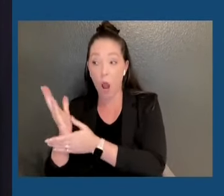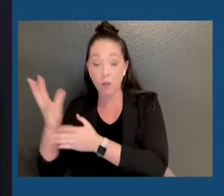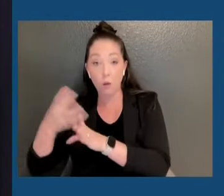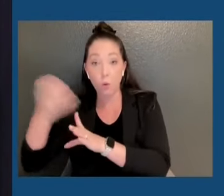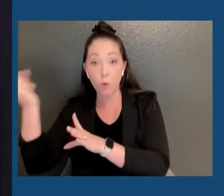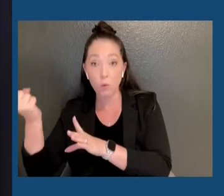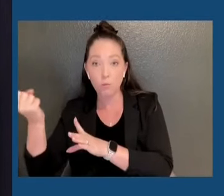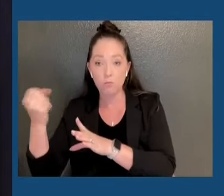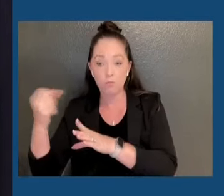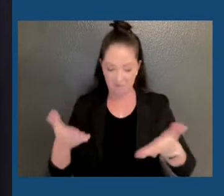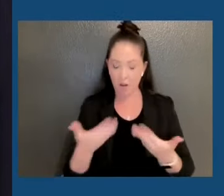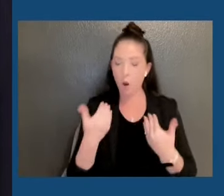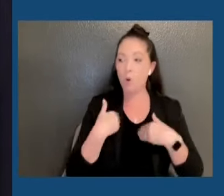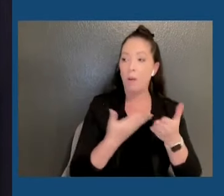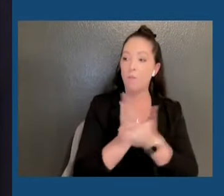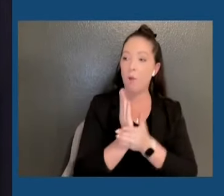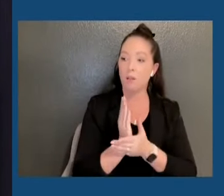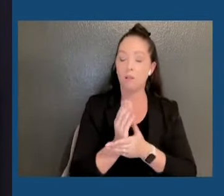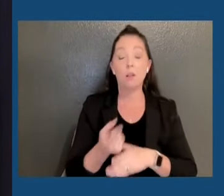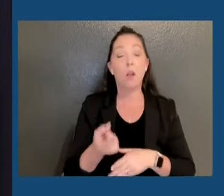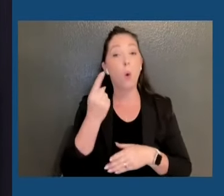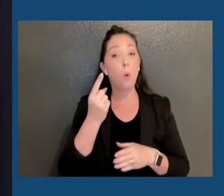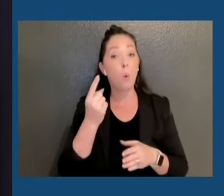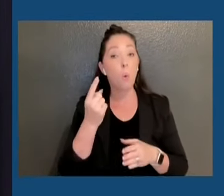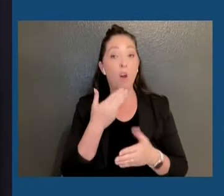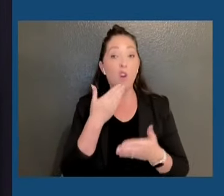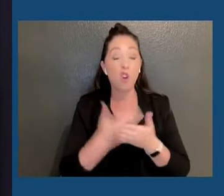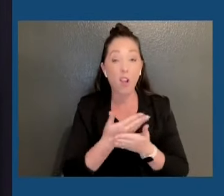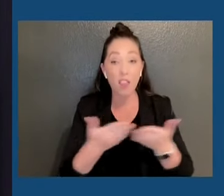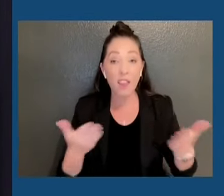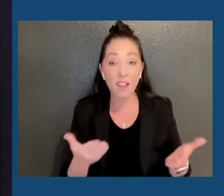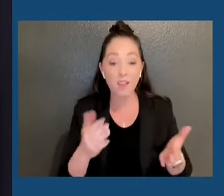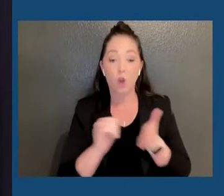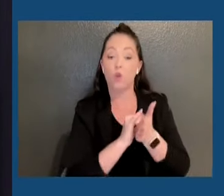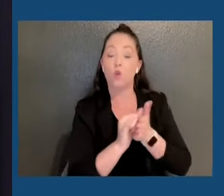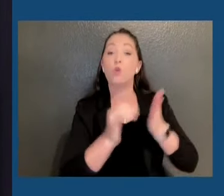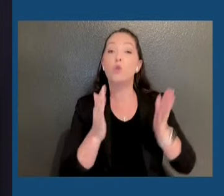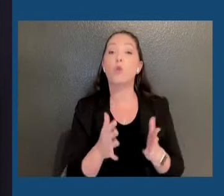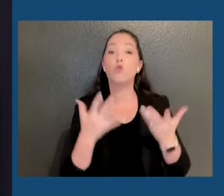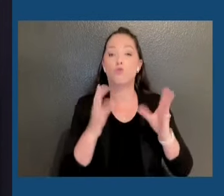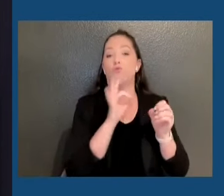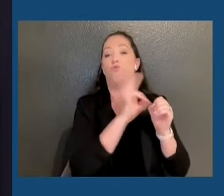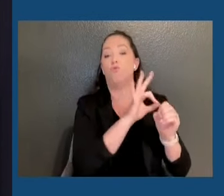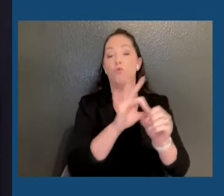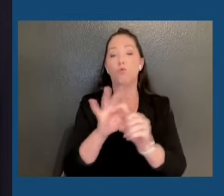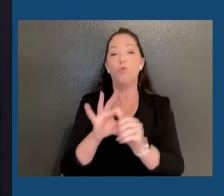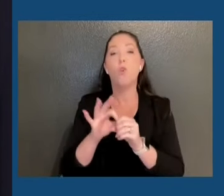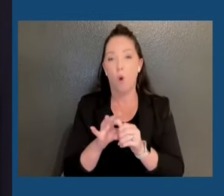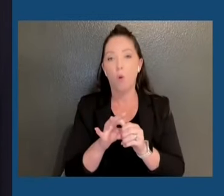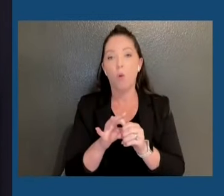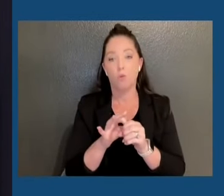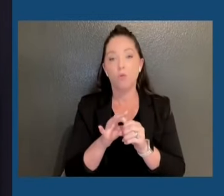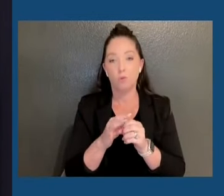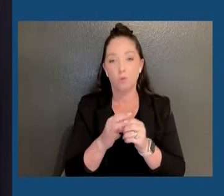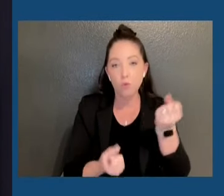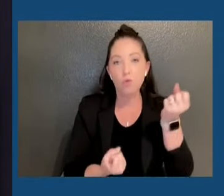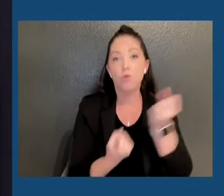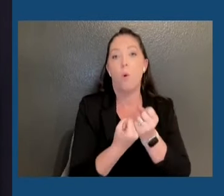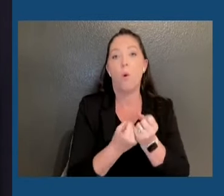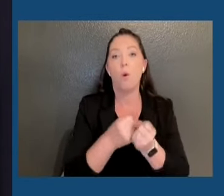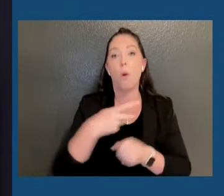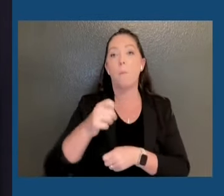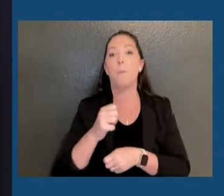bright glimmer of hope in our state was that New Yorkers voted overwhelmingly in support of Proposition 1.